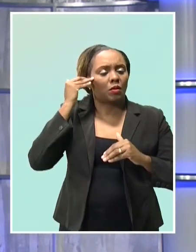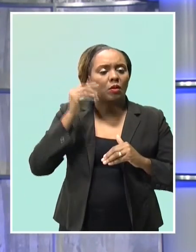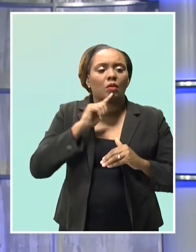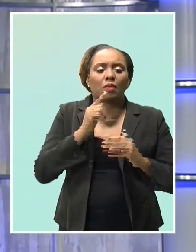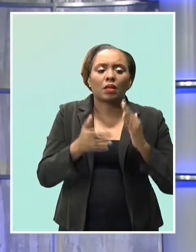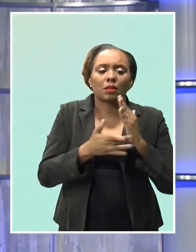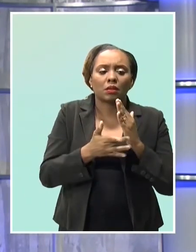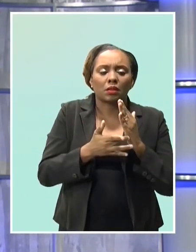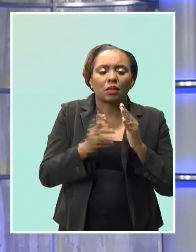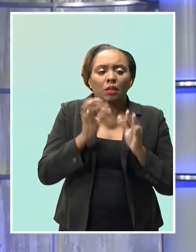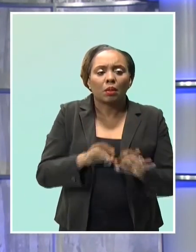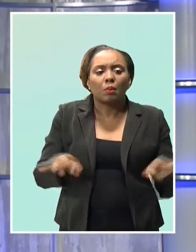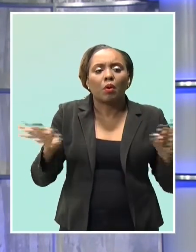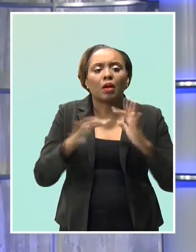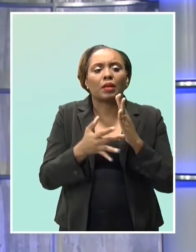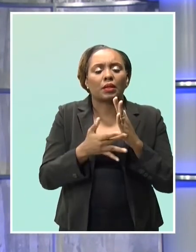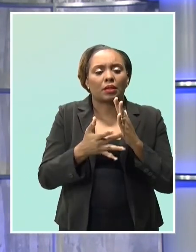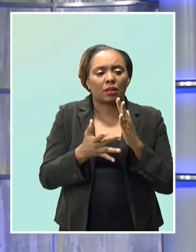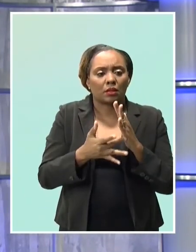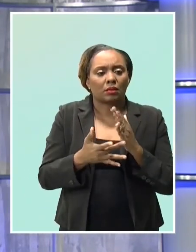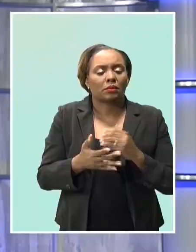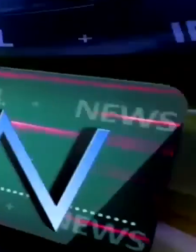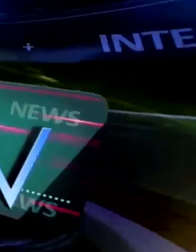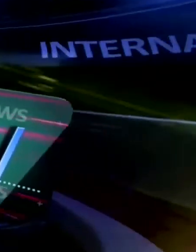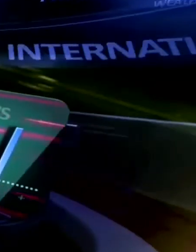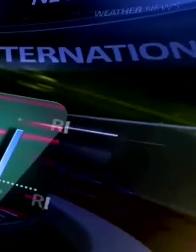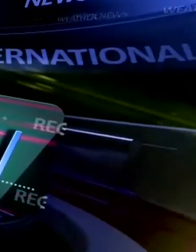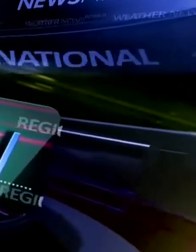digital transformation to move off in earnest.